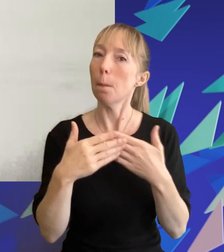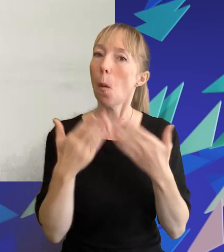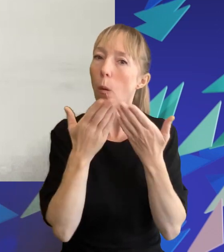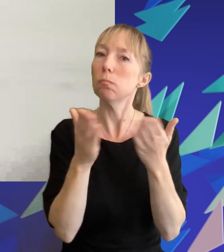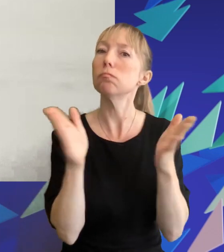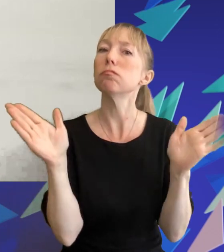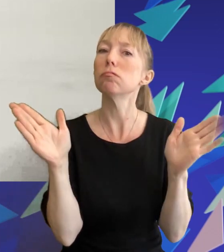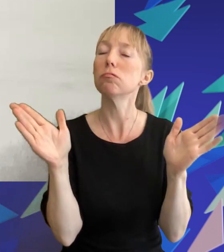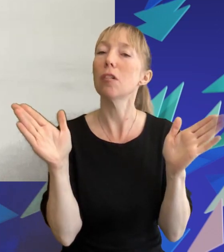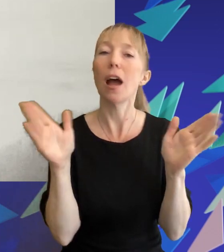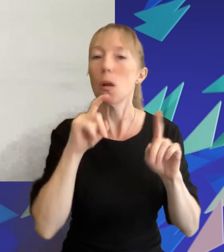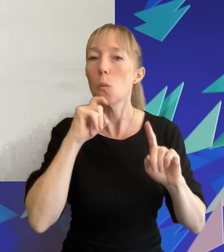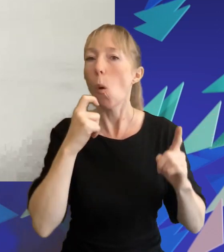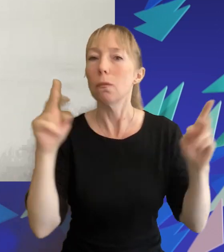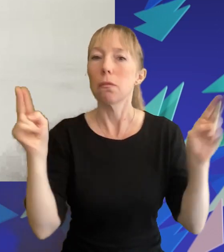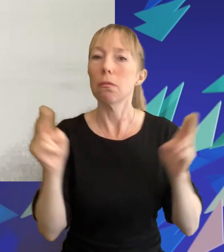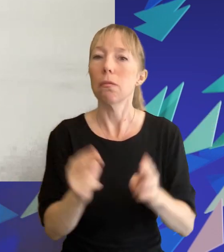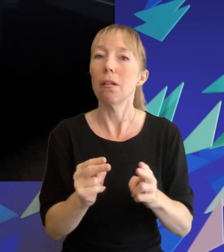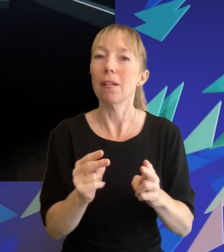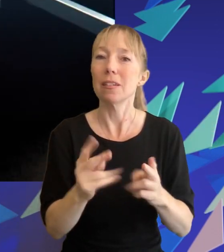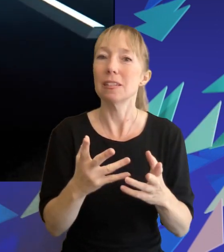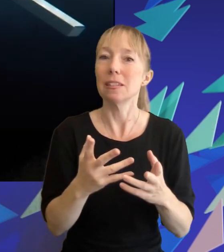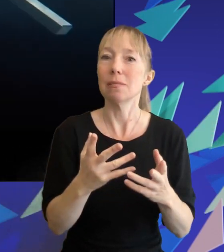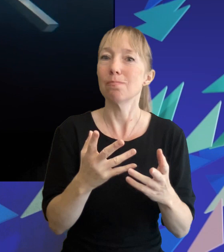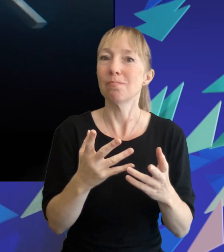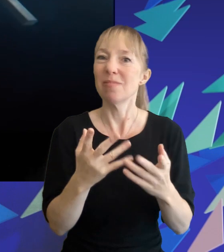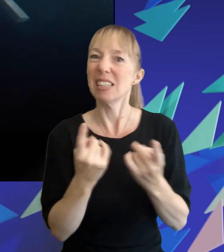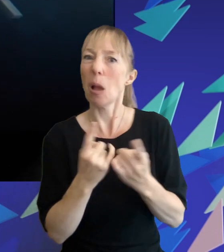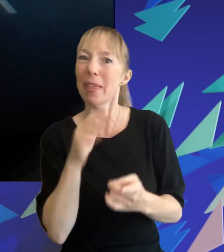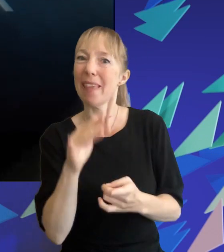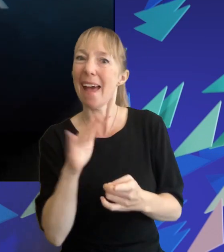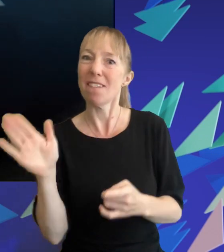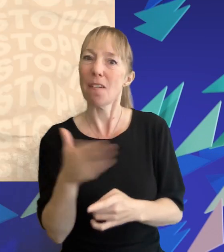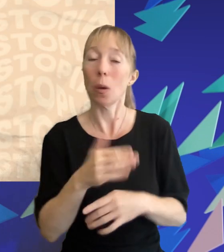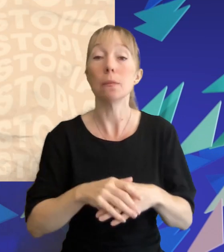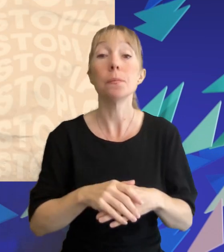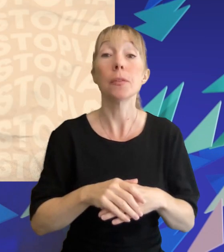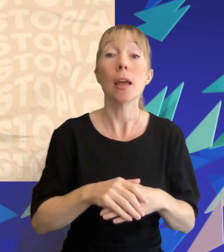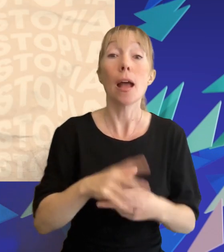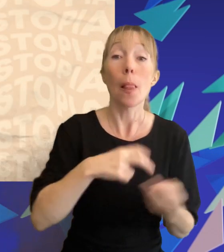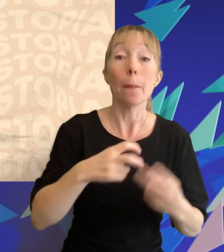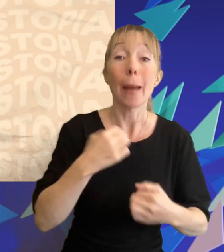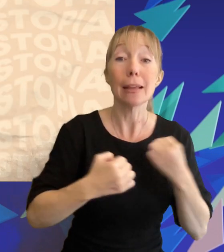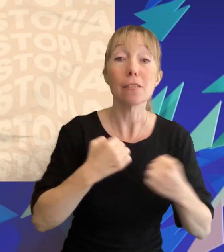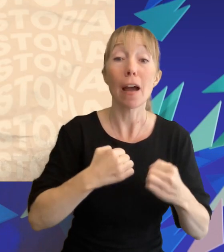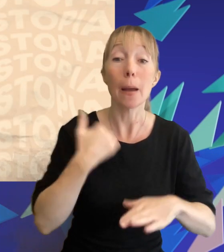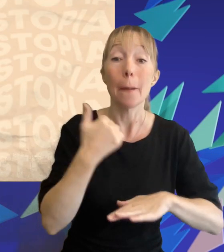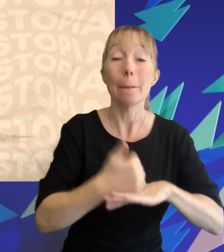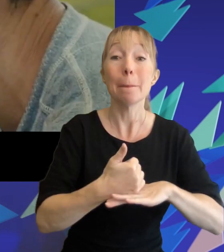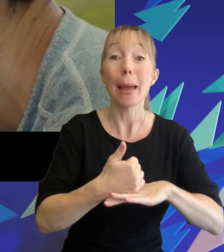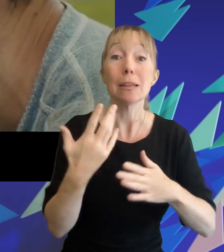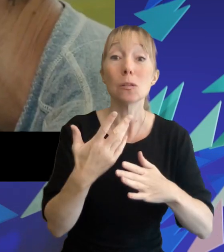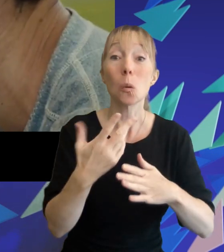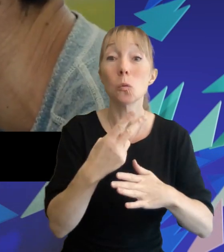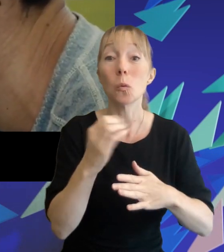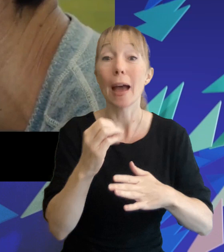die because it does interest there's something for everyone in it the maze runner based on the 2009 novel by james destner stars